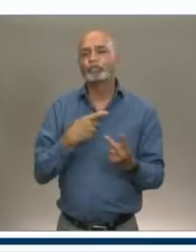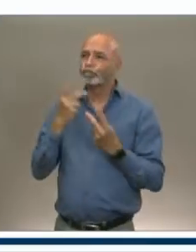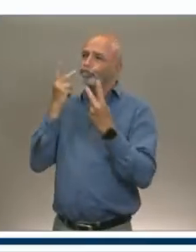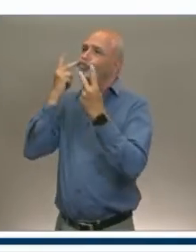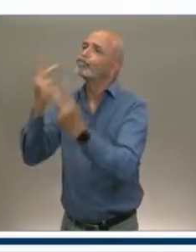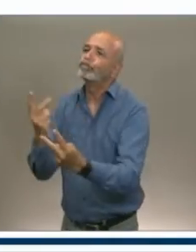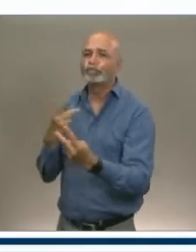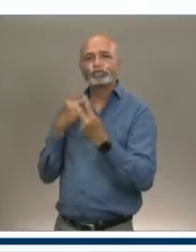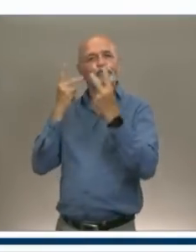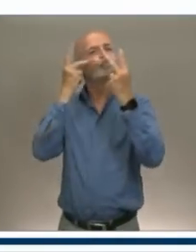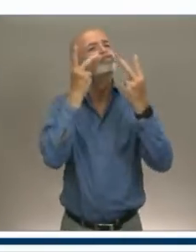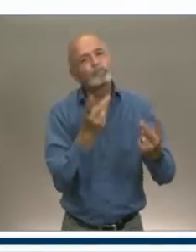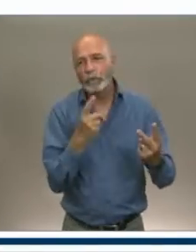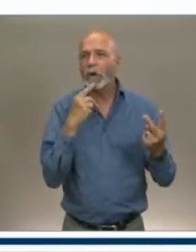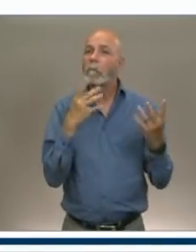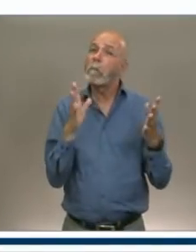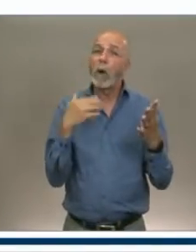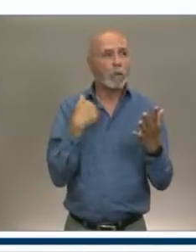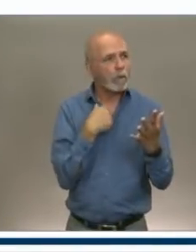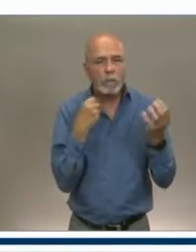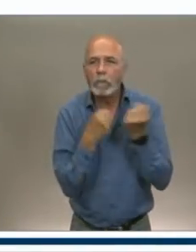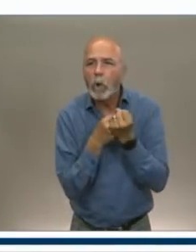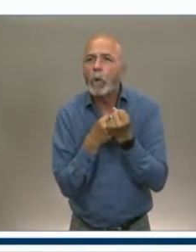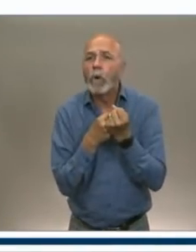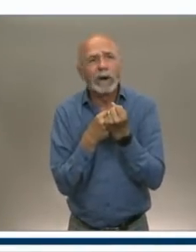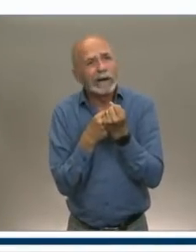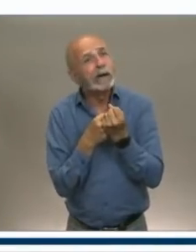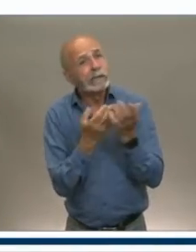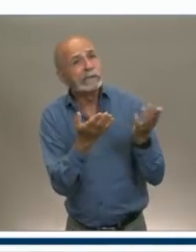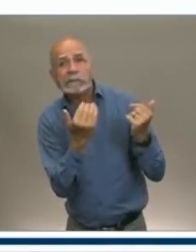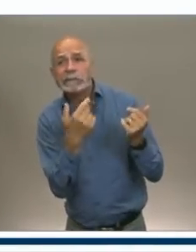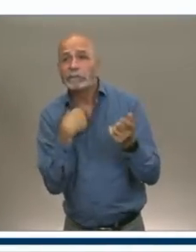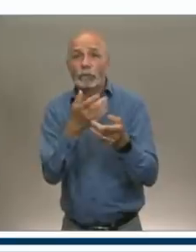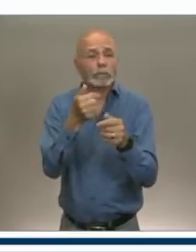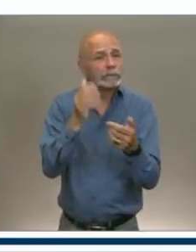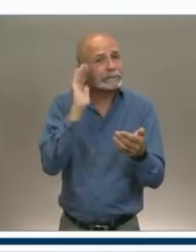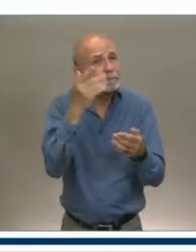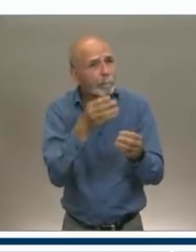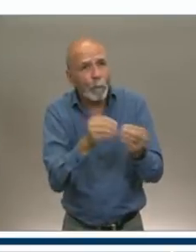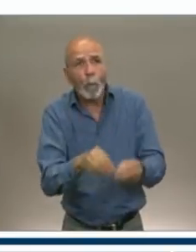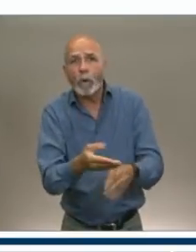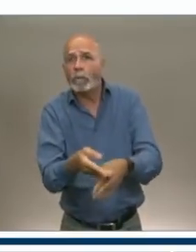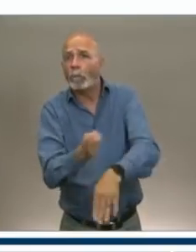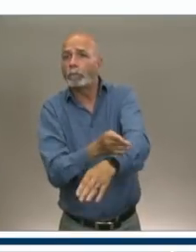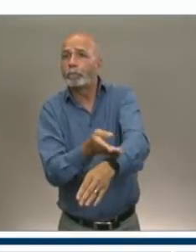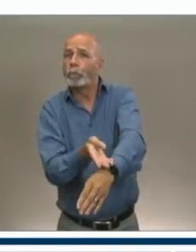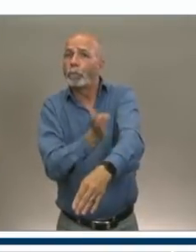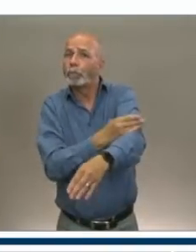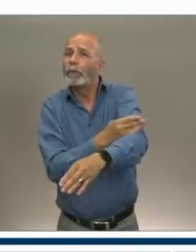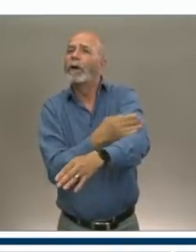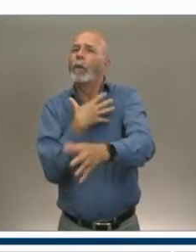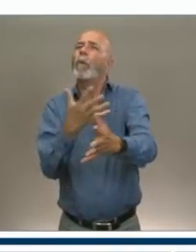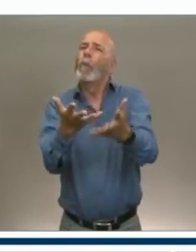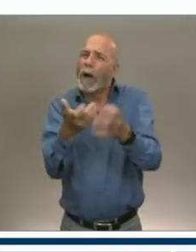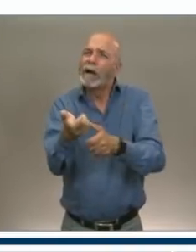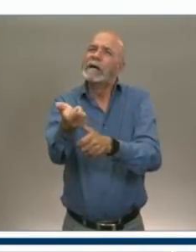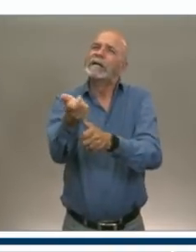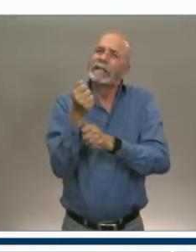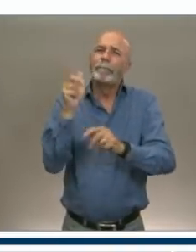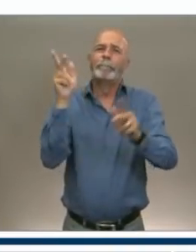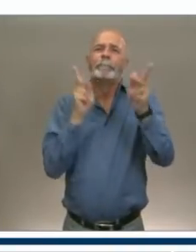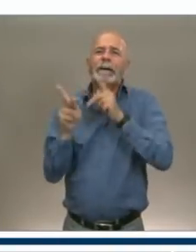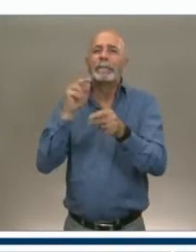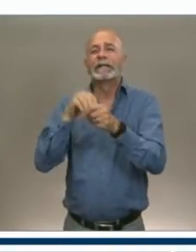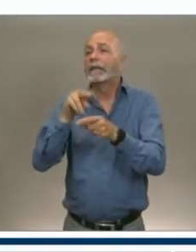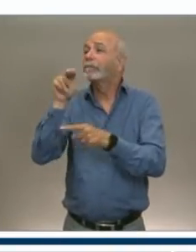Scotians and Atlantic Canadians improved conditions in many areas. We want people to continue traveling around the province